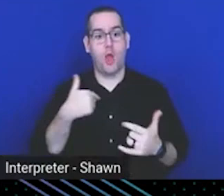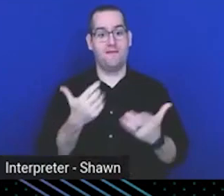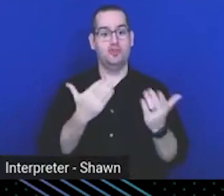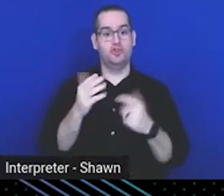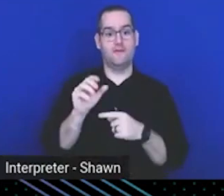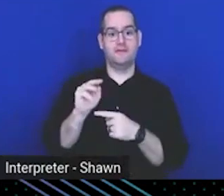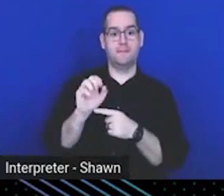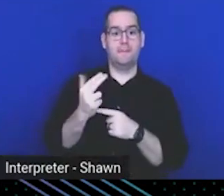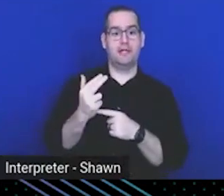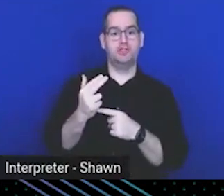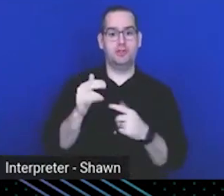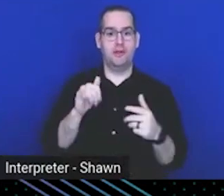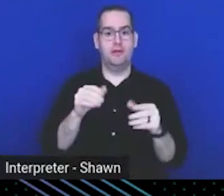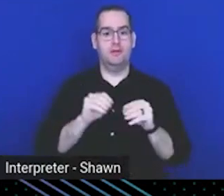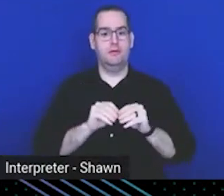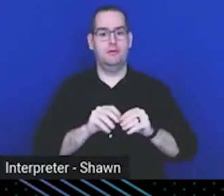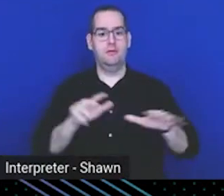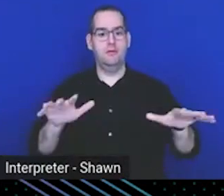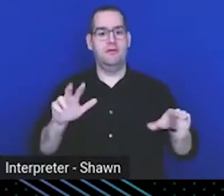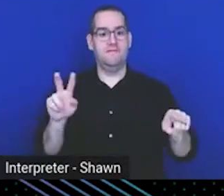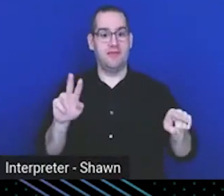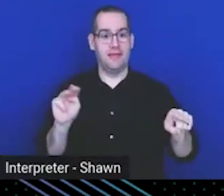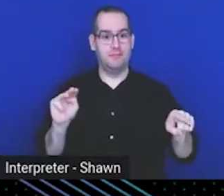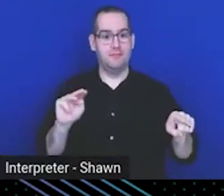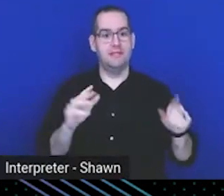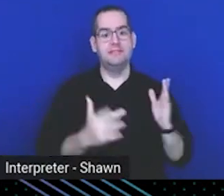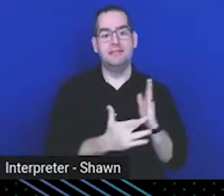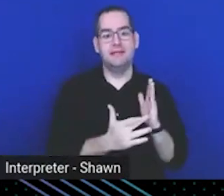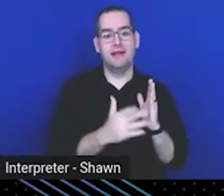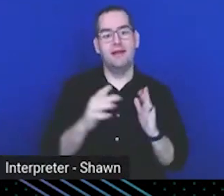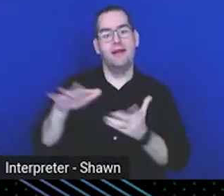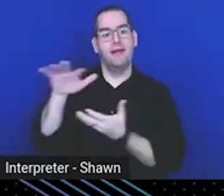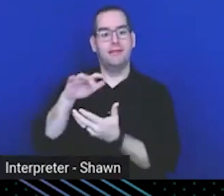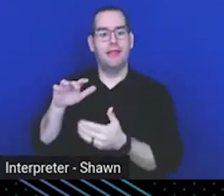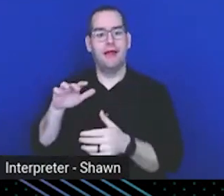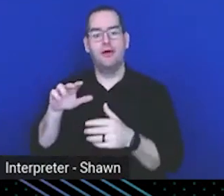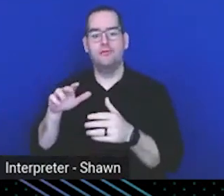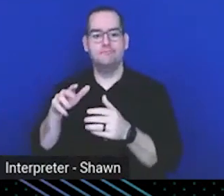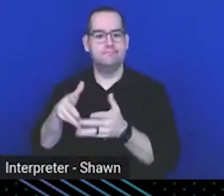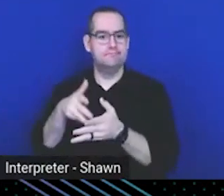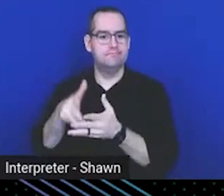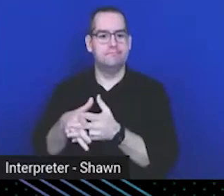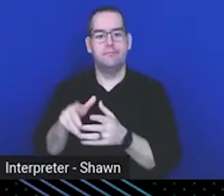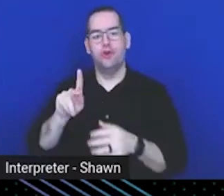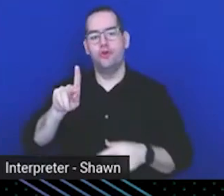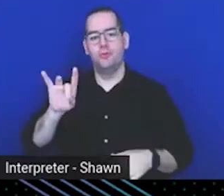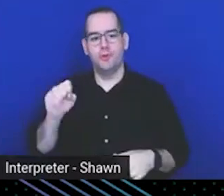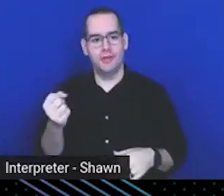VM technologies and cloud native Kubernetes microservices, so forth and so forth.